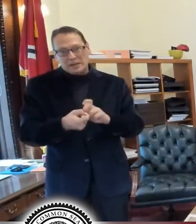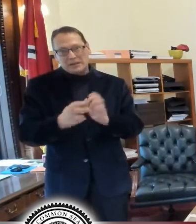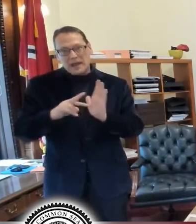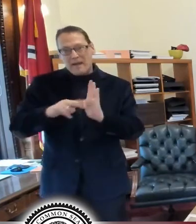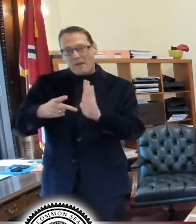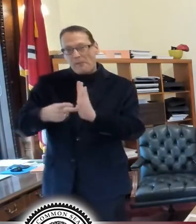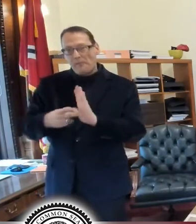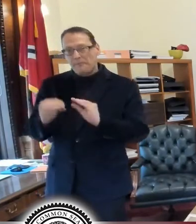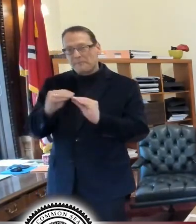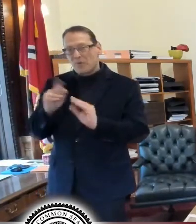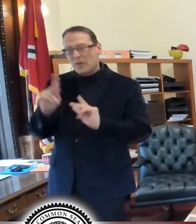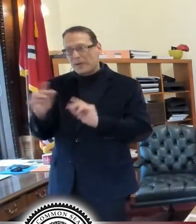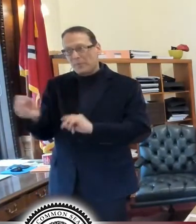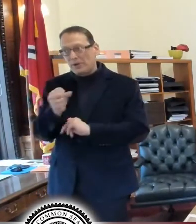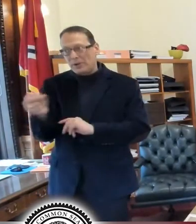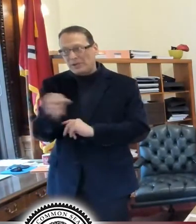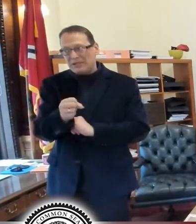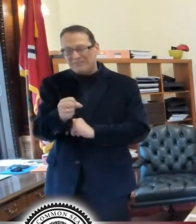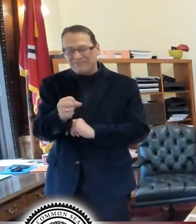into the hospitals. So,